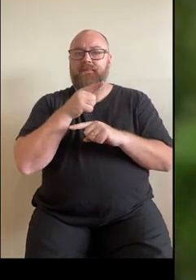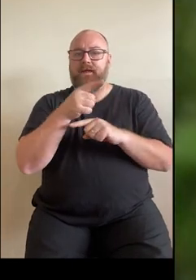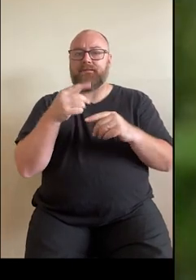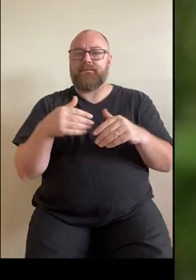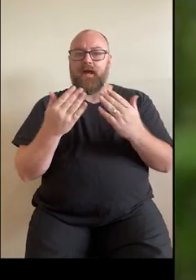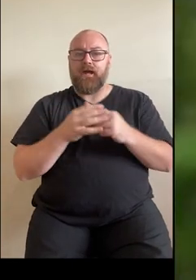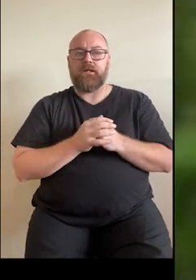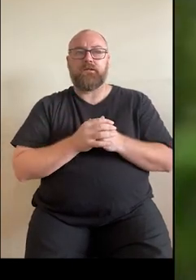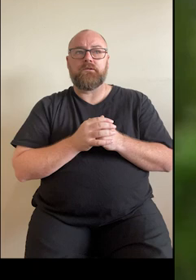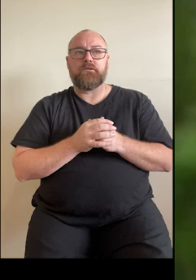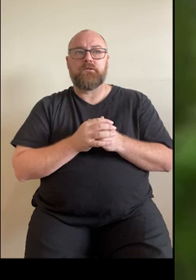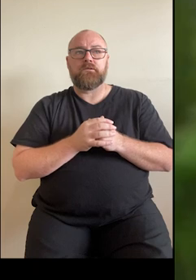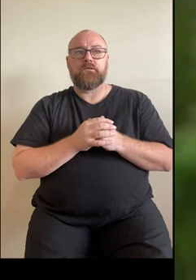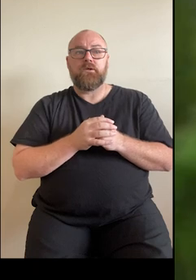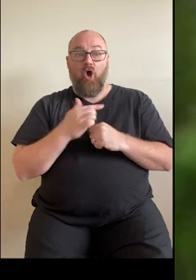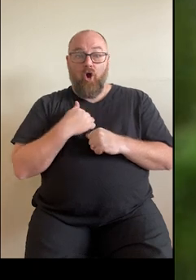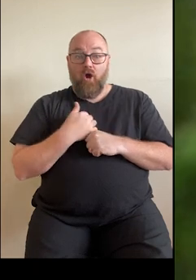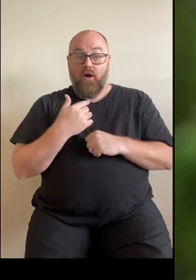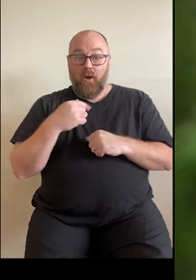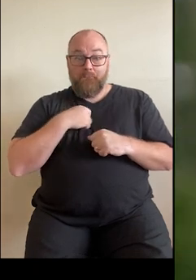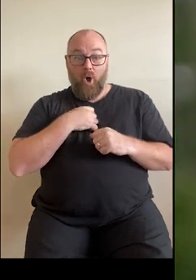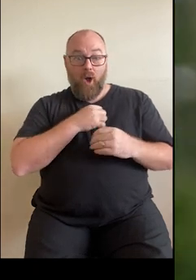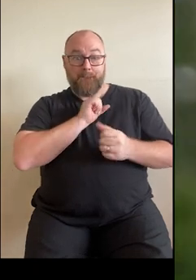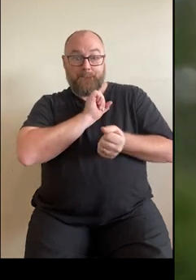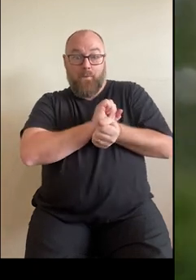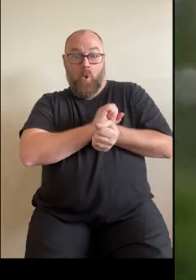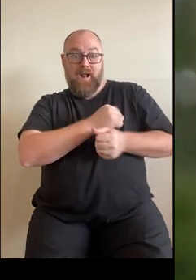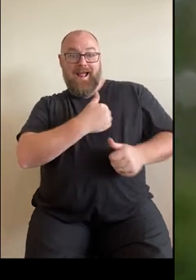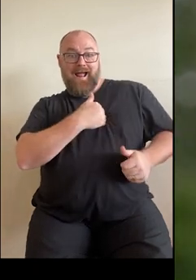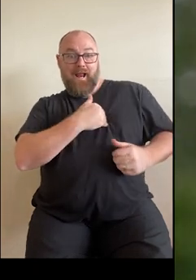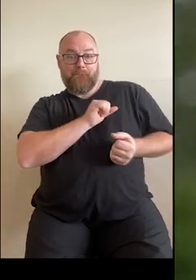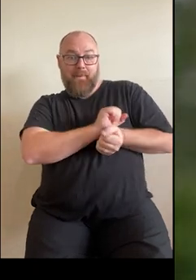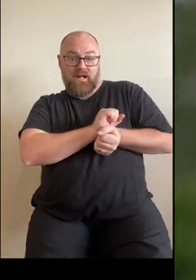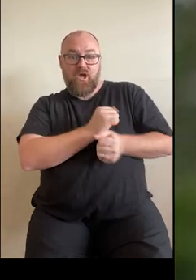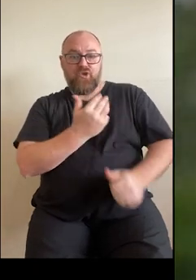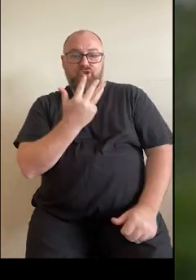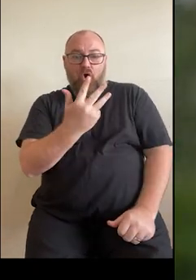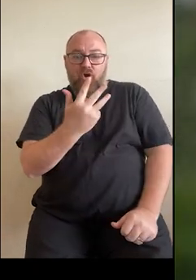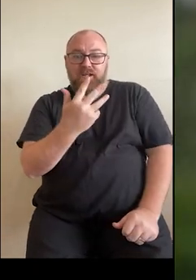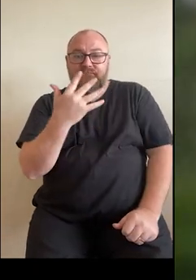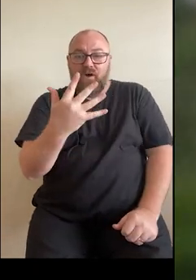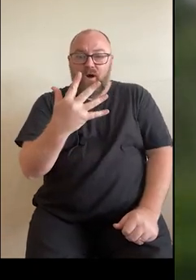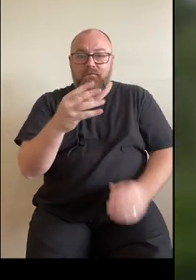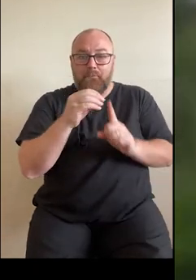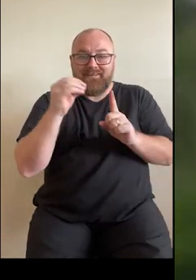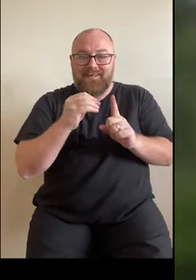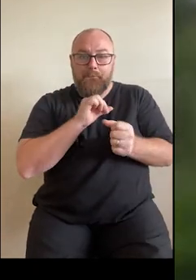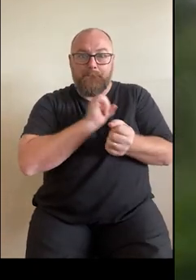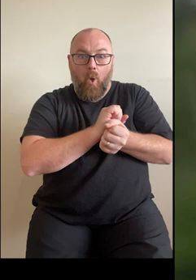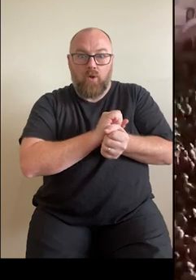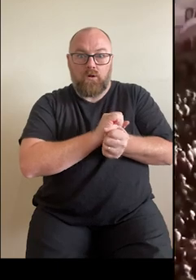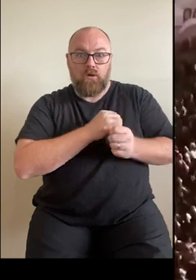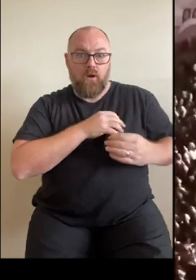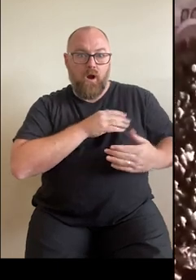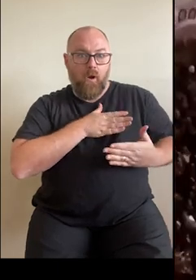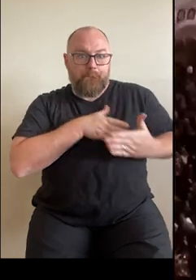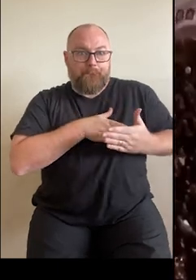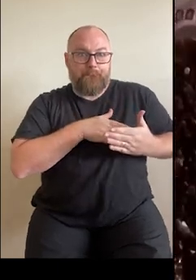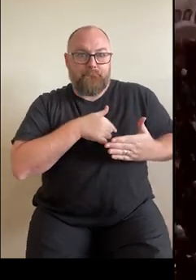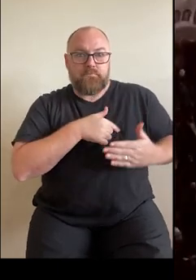I had a 95% blockage. I think it's one in 10 that survived that type of heart attack and just luckily I was where I was.